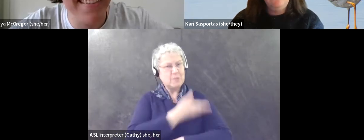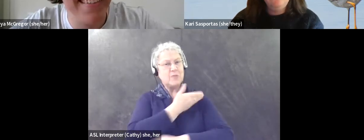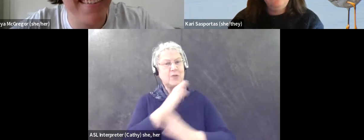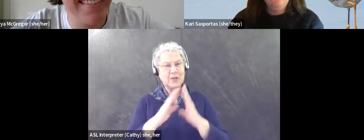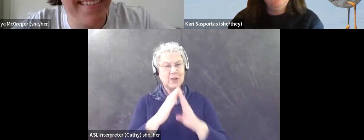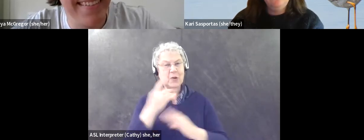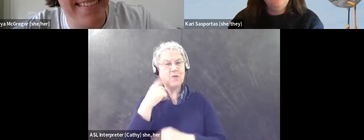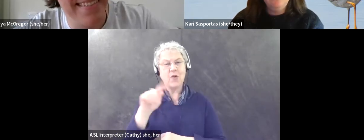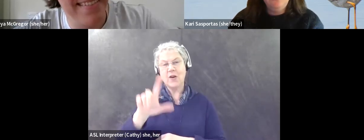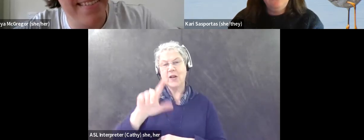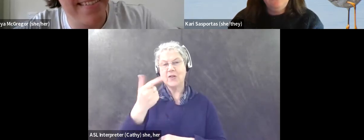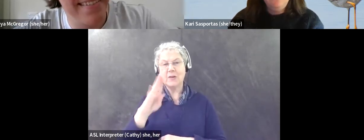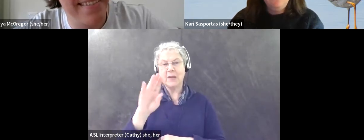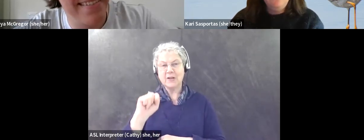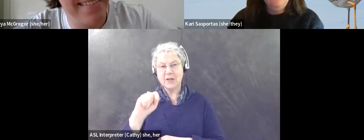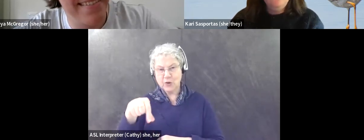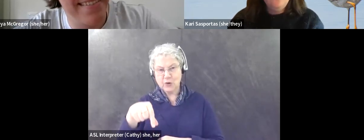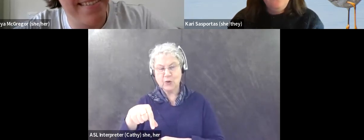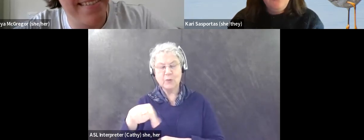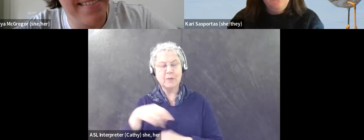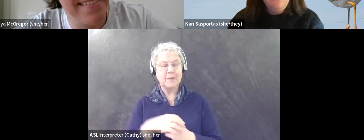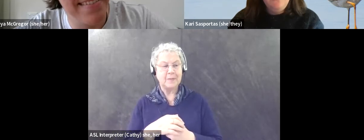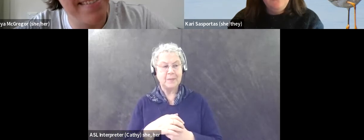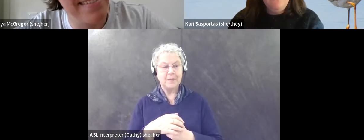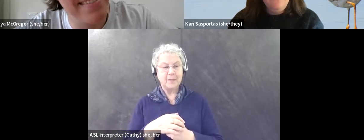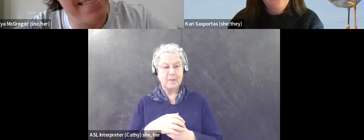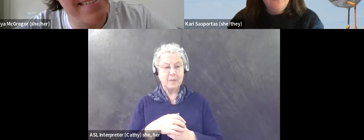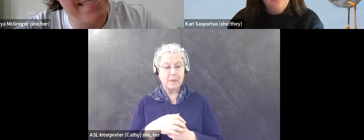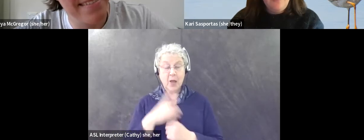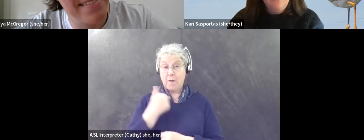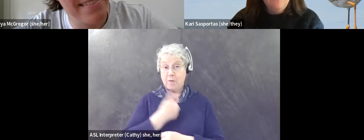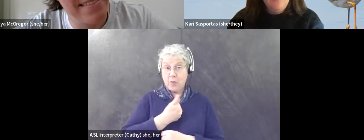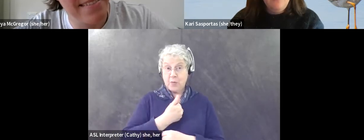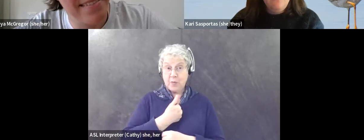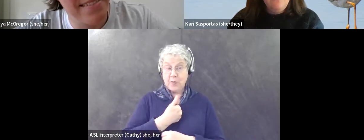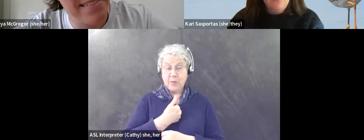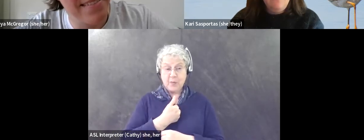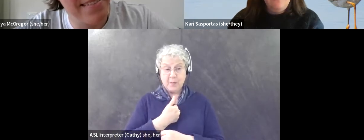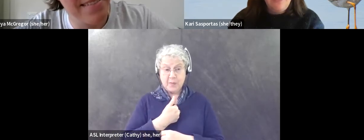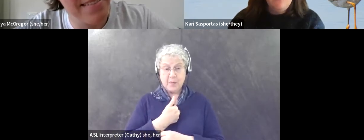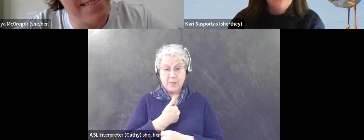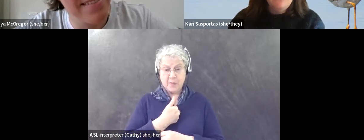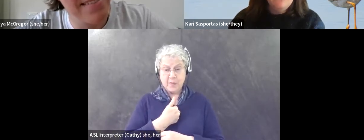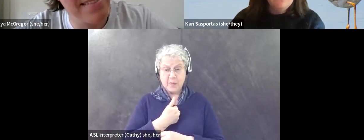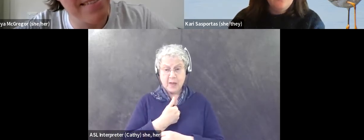community. Um, for me, um, um, I'm, I'm, I've had a partner for 22